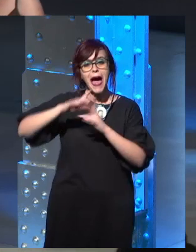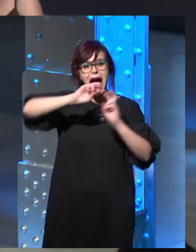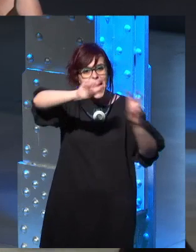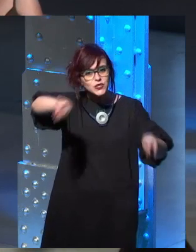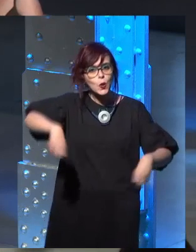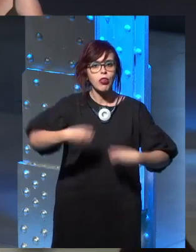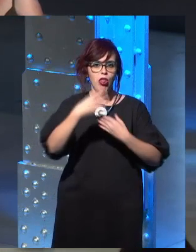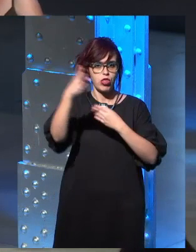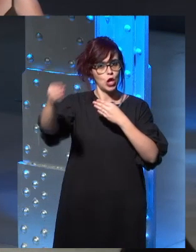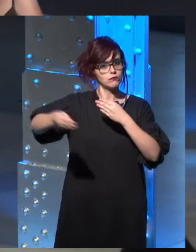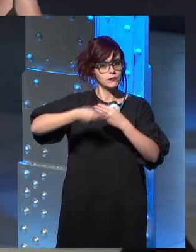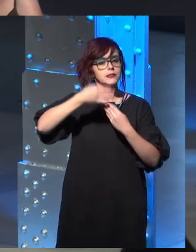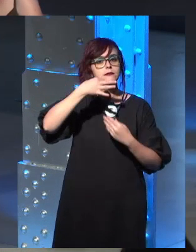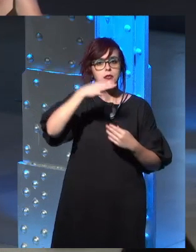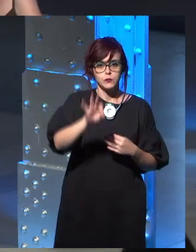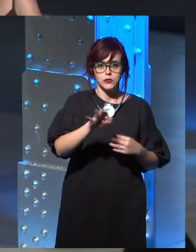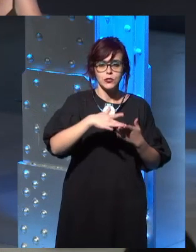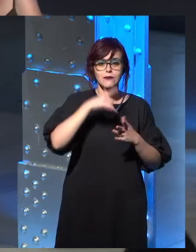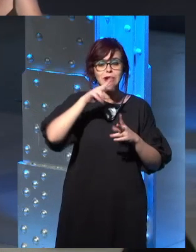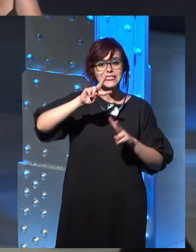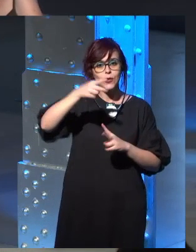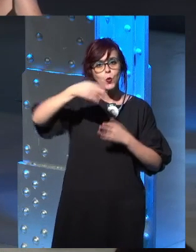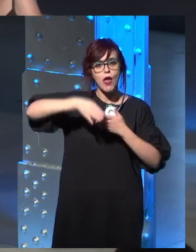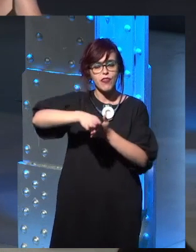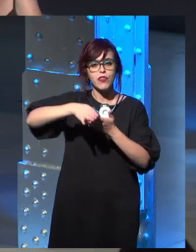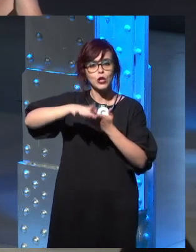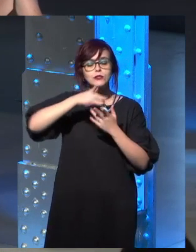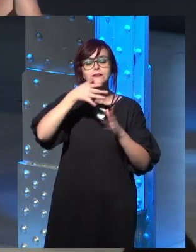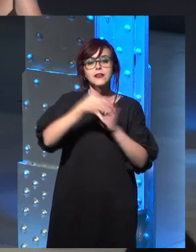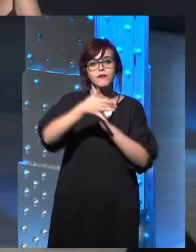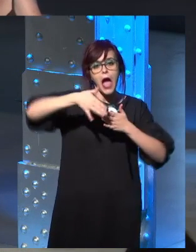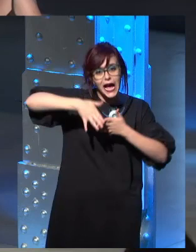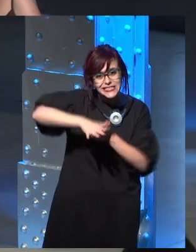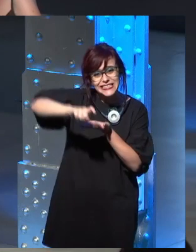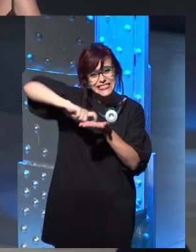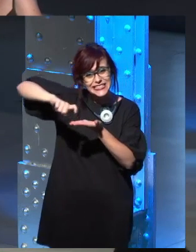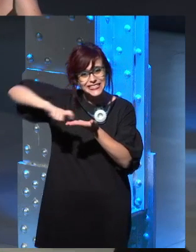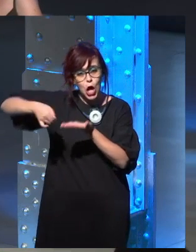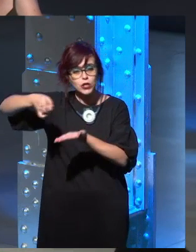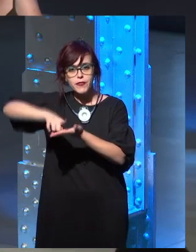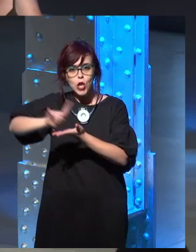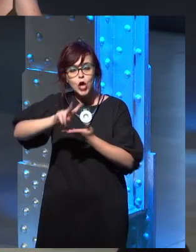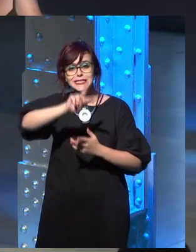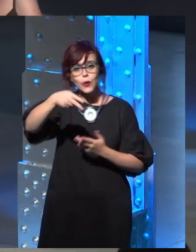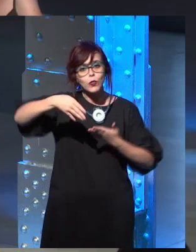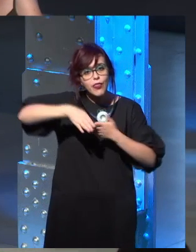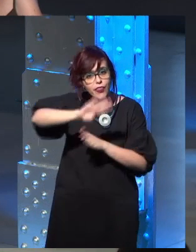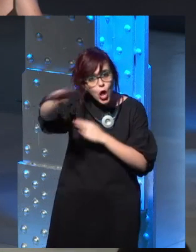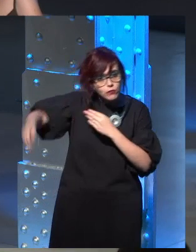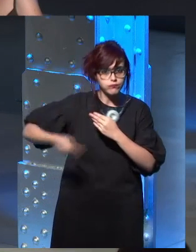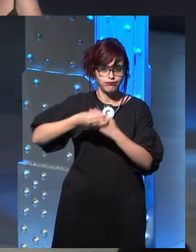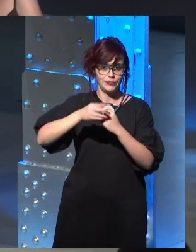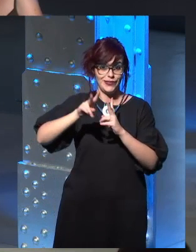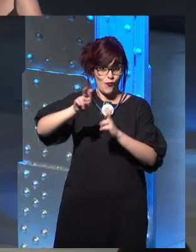a second, a proper second edition. Uh, I believe it was written into it. However, what George has said is that, uh, he